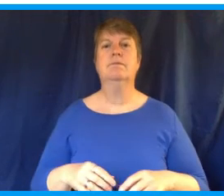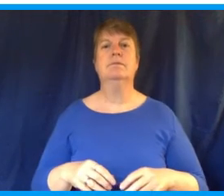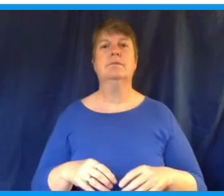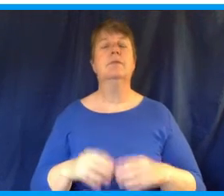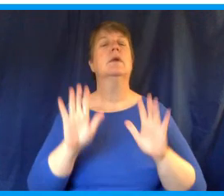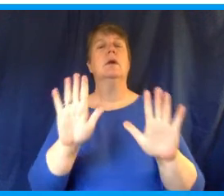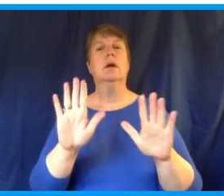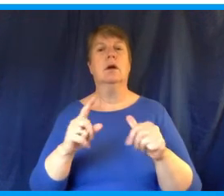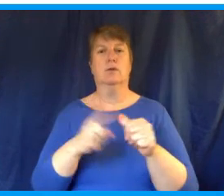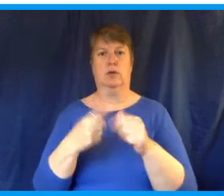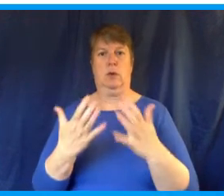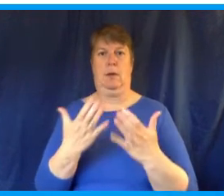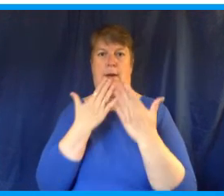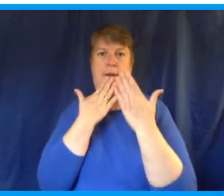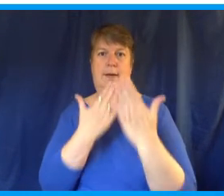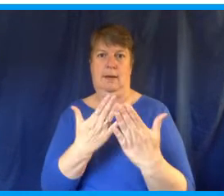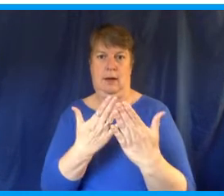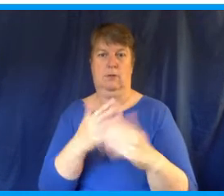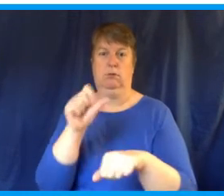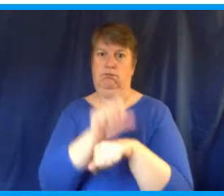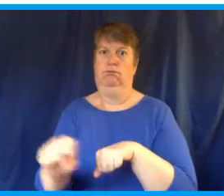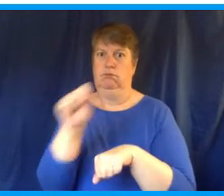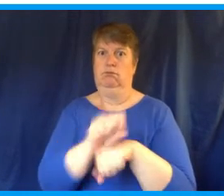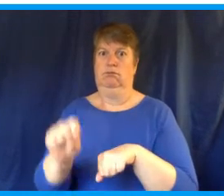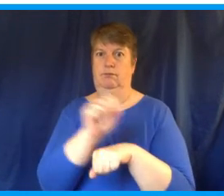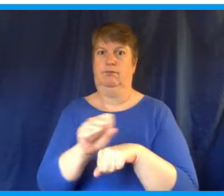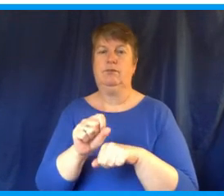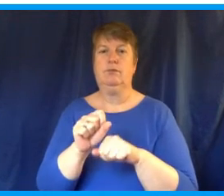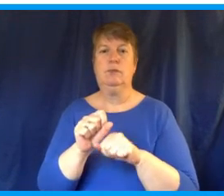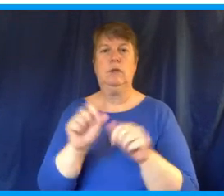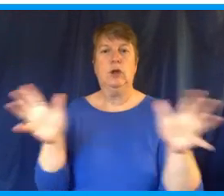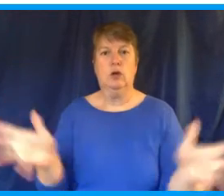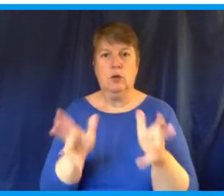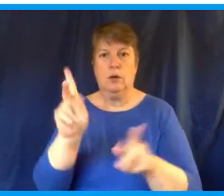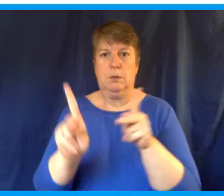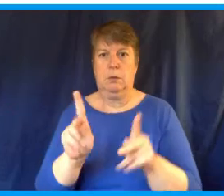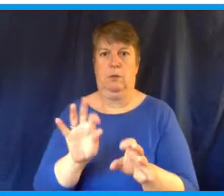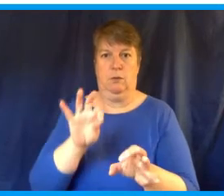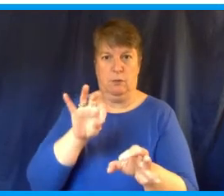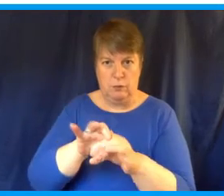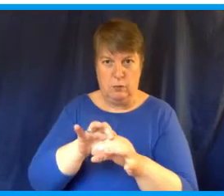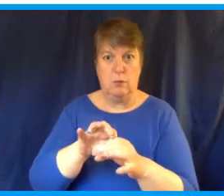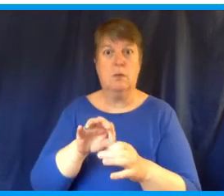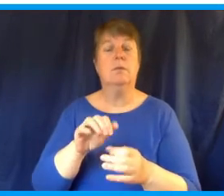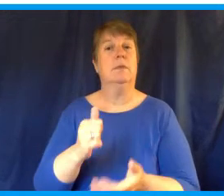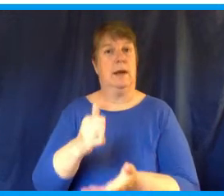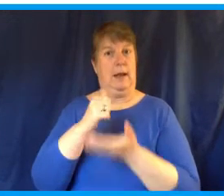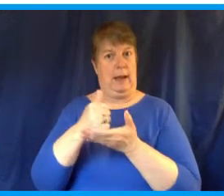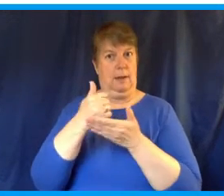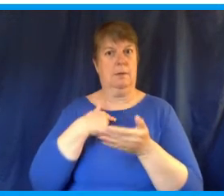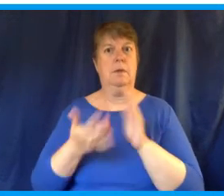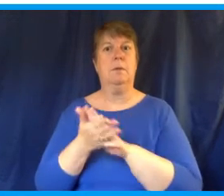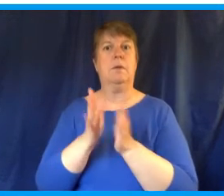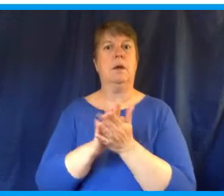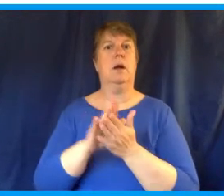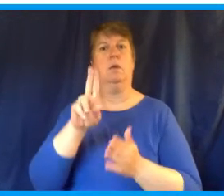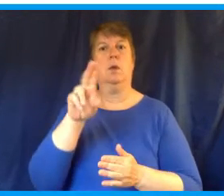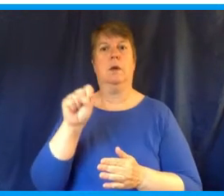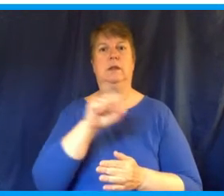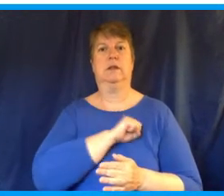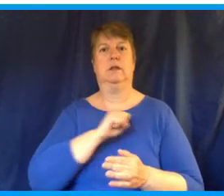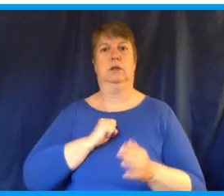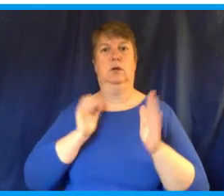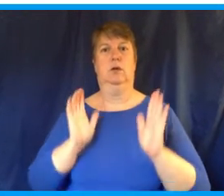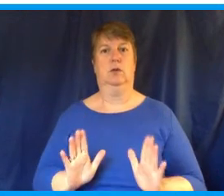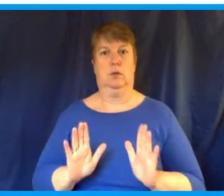First of all, I just want to start by thanking you all for your hard work in 2016, helping get me elected to the United States Senate by all